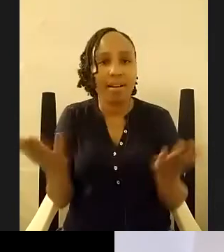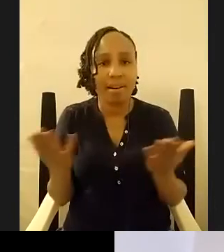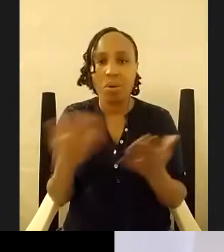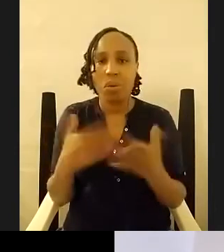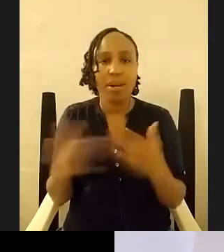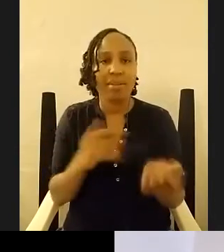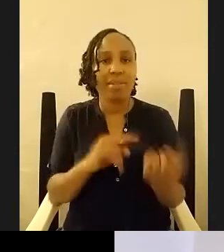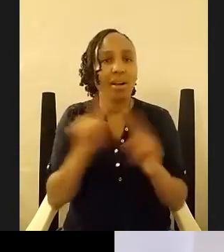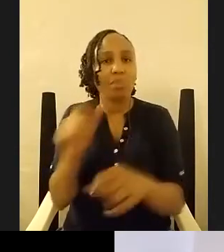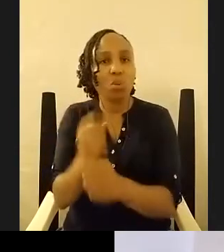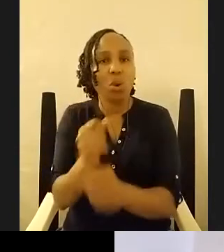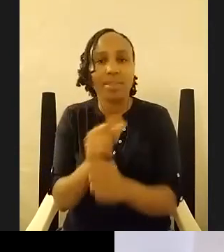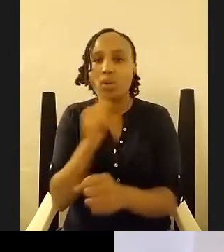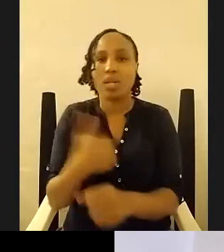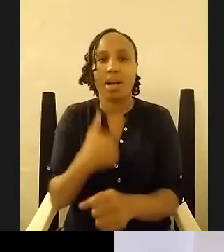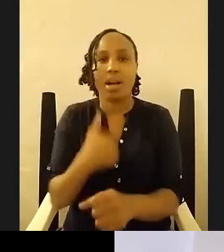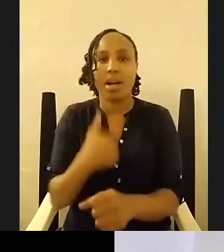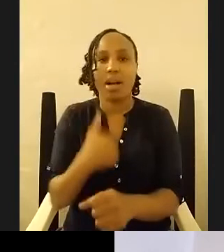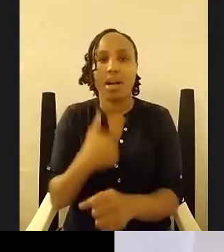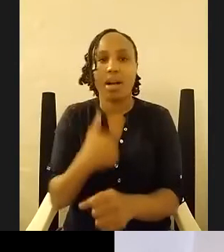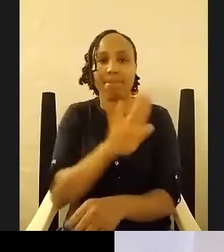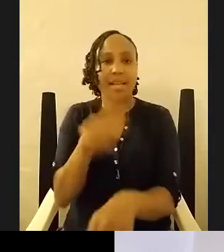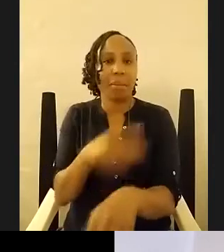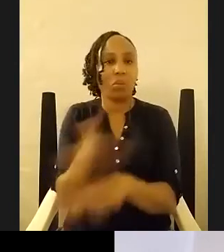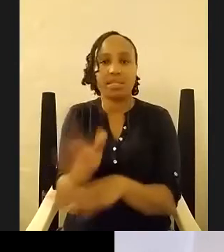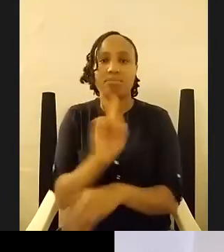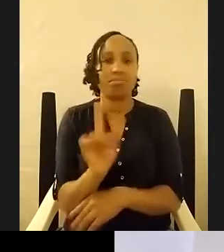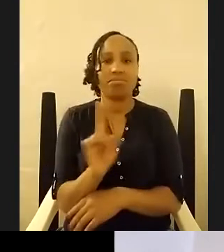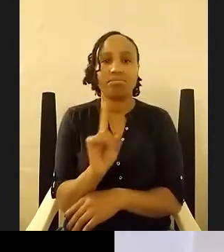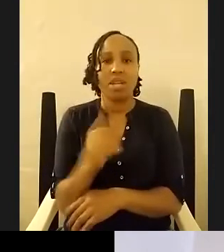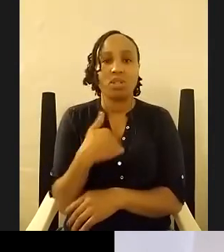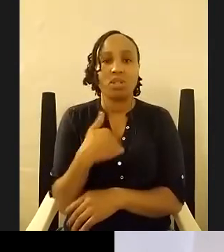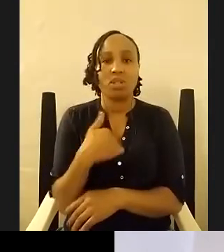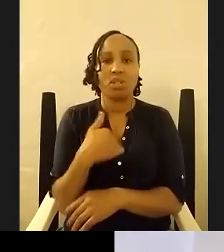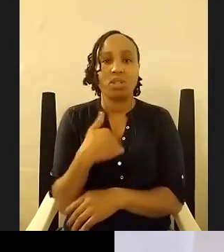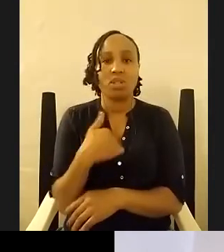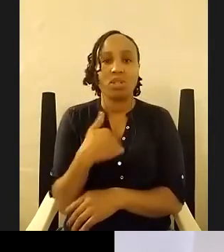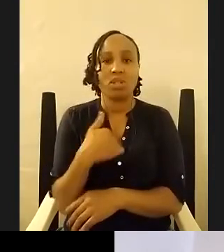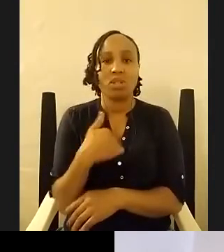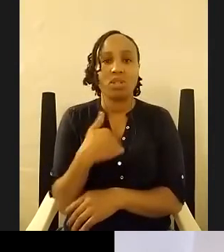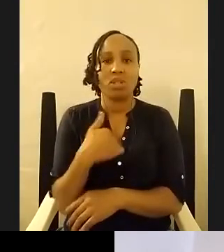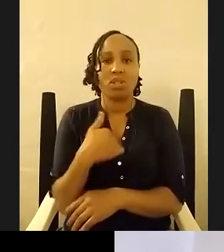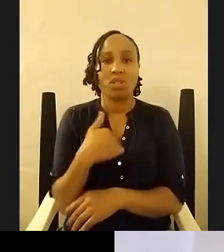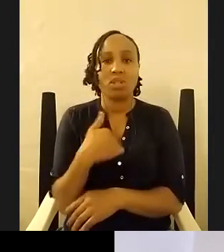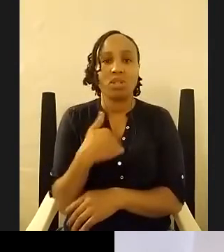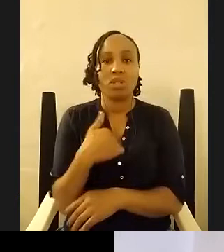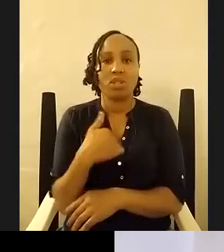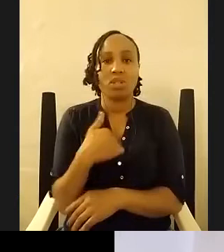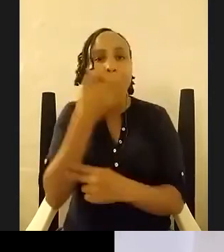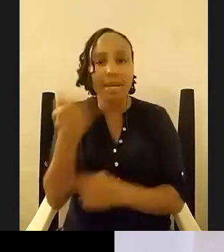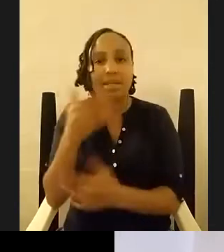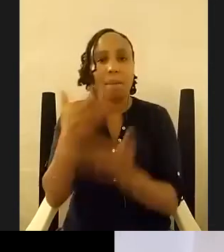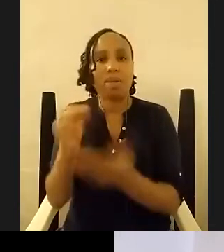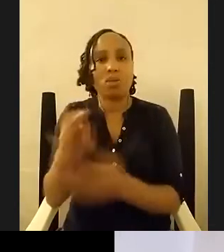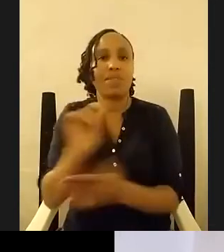have their time wasted and so i find that revision process to be the best part of the writing i find the first draft